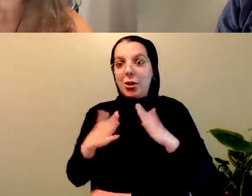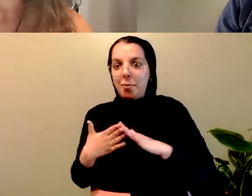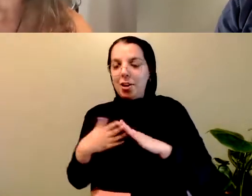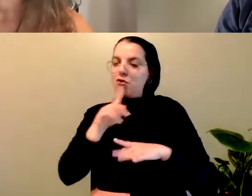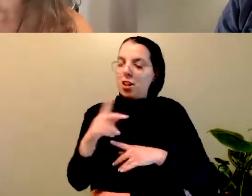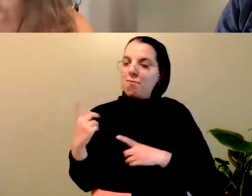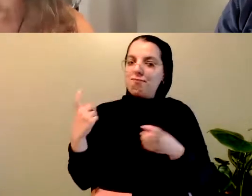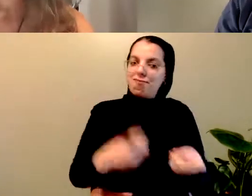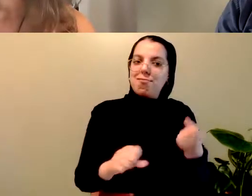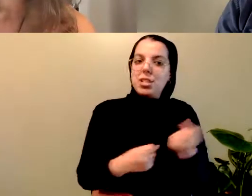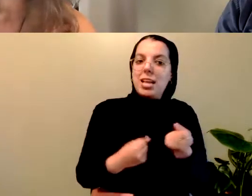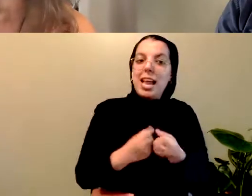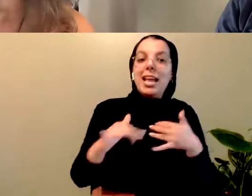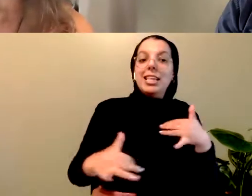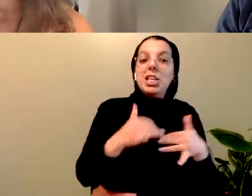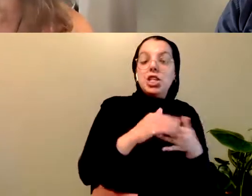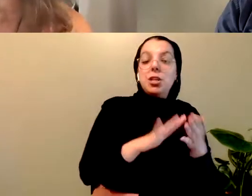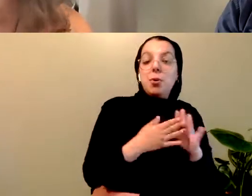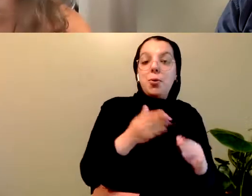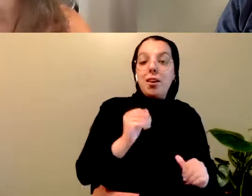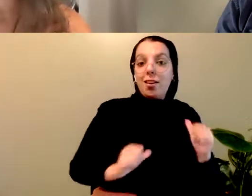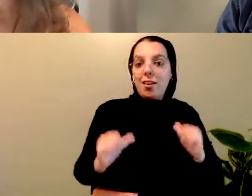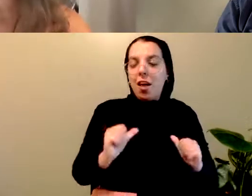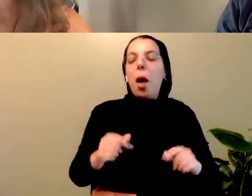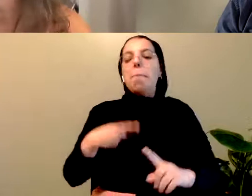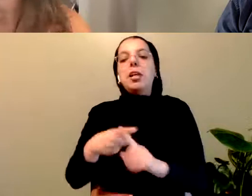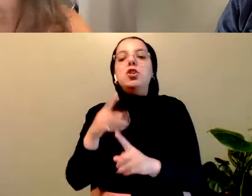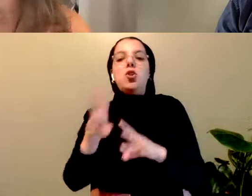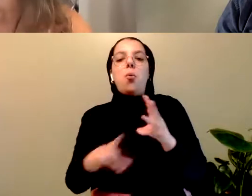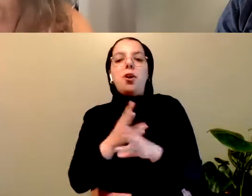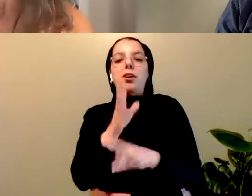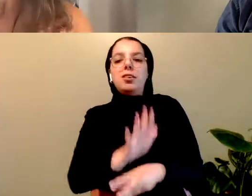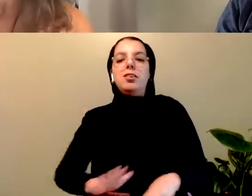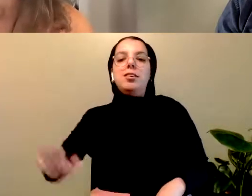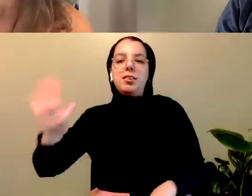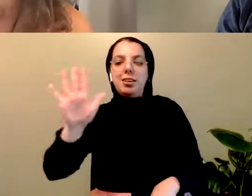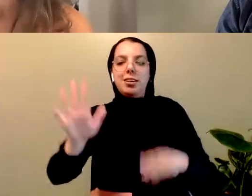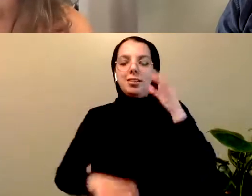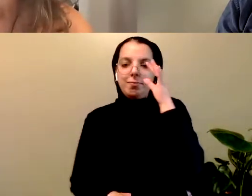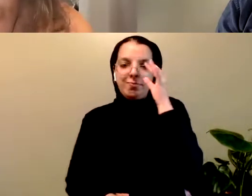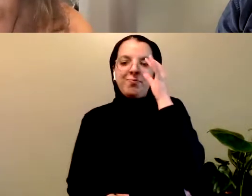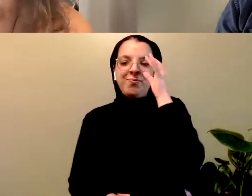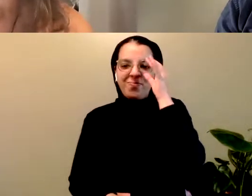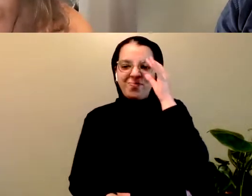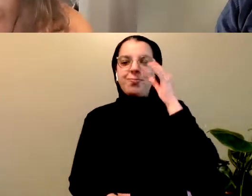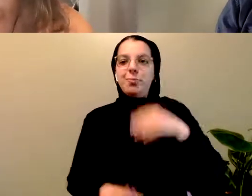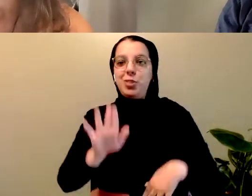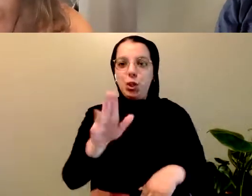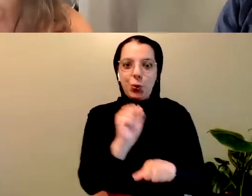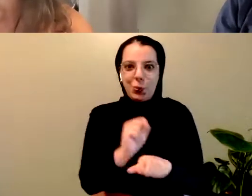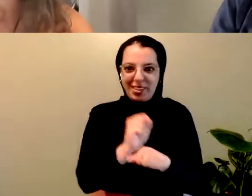theatre world. Administrative work can be unsung and a slog, especially in a large colonial